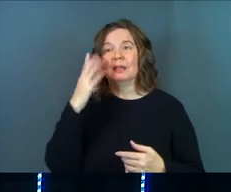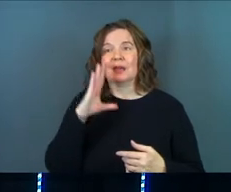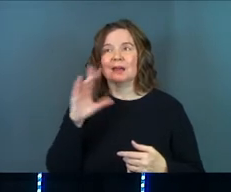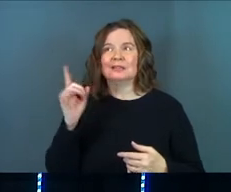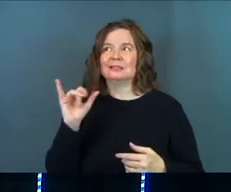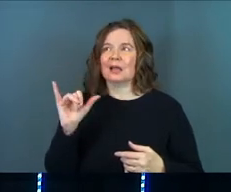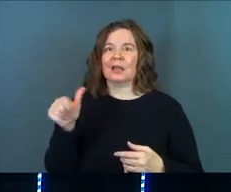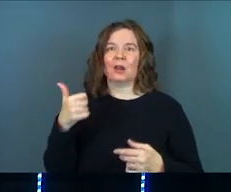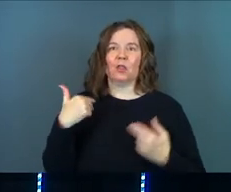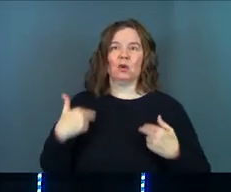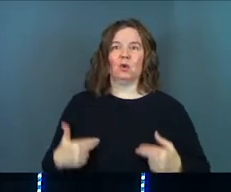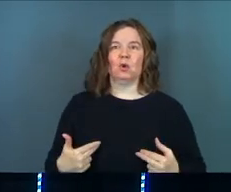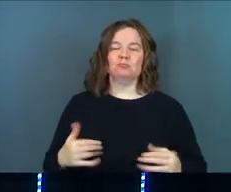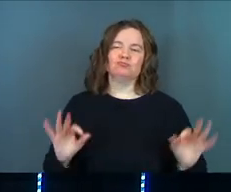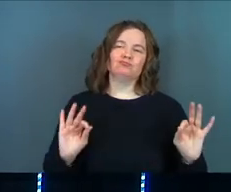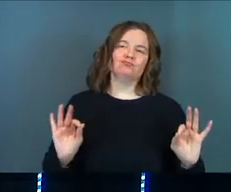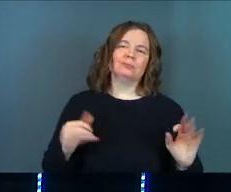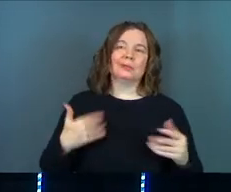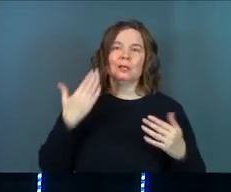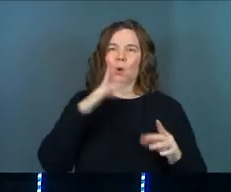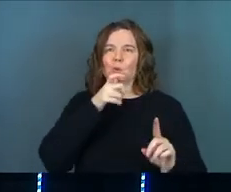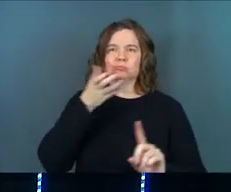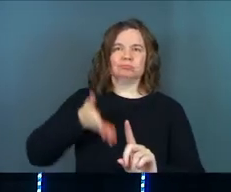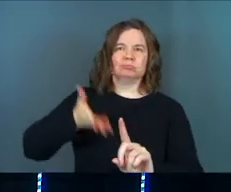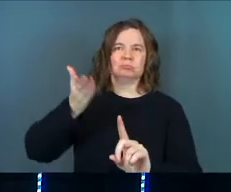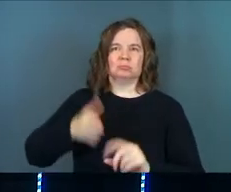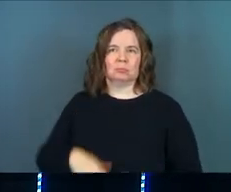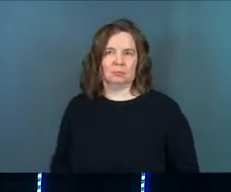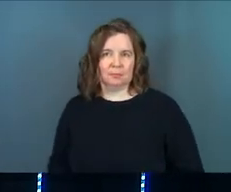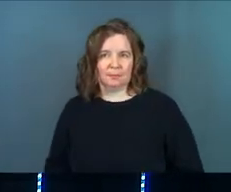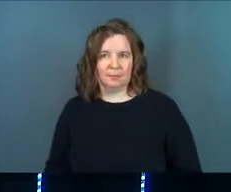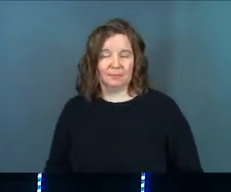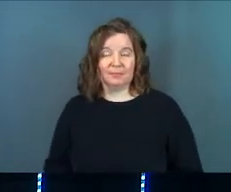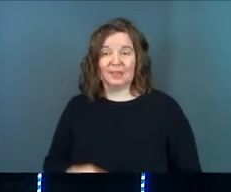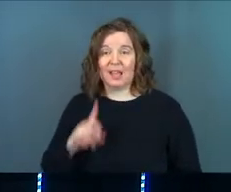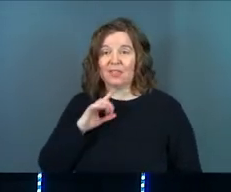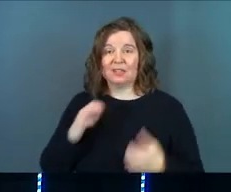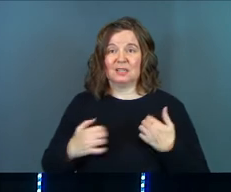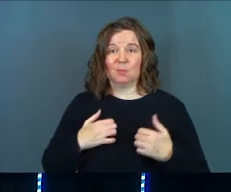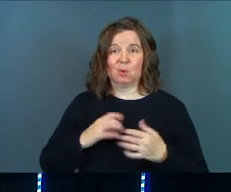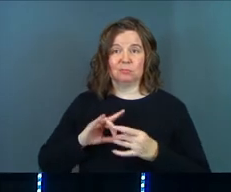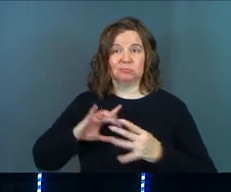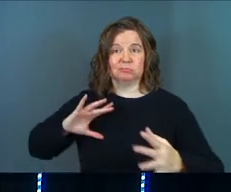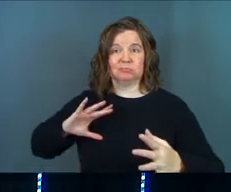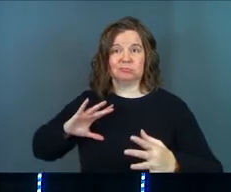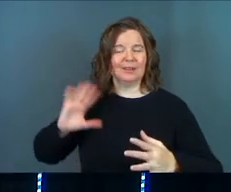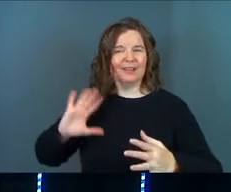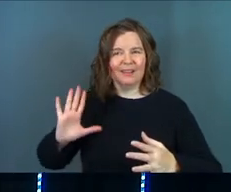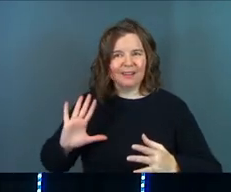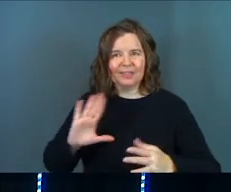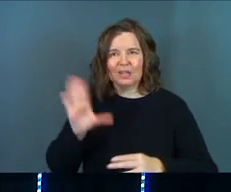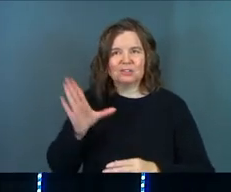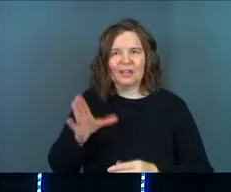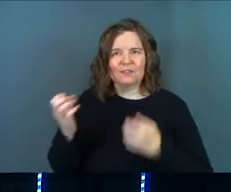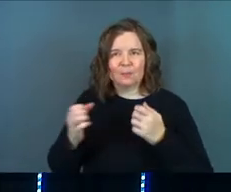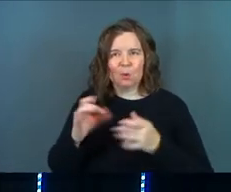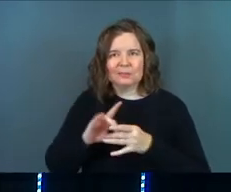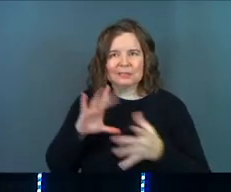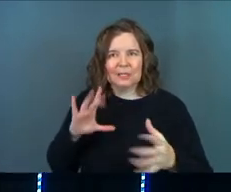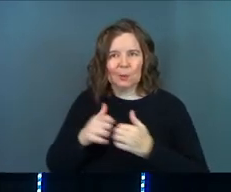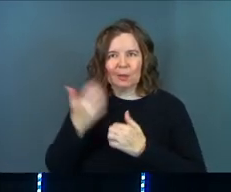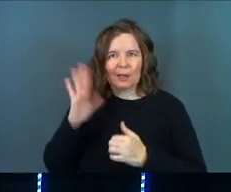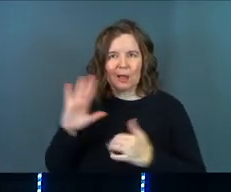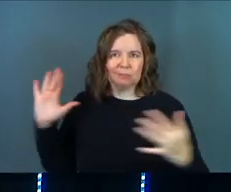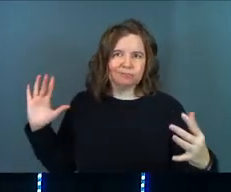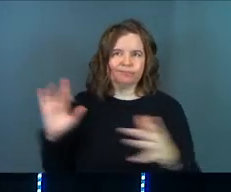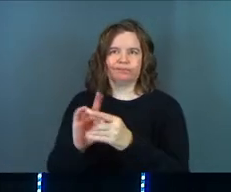that God is just like another human being that doesn't know the person. And that there's emotional distance there. There is never emotional distance